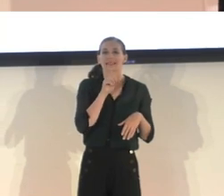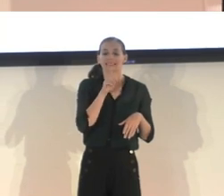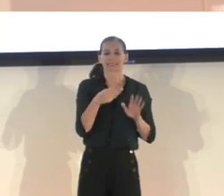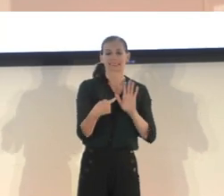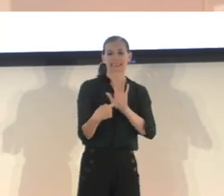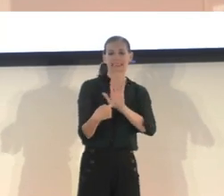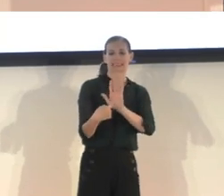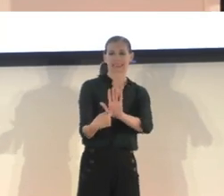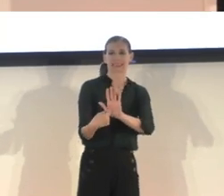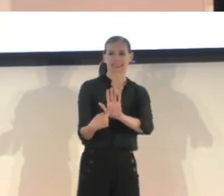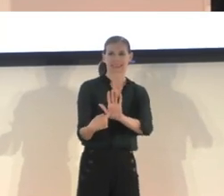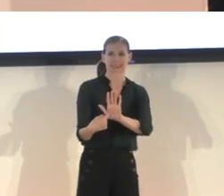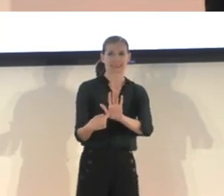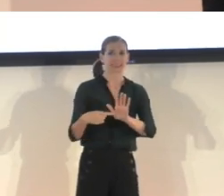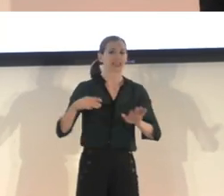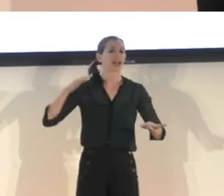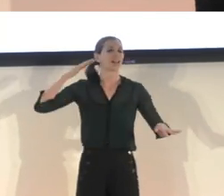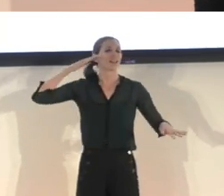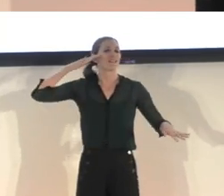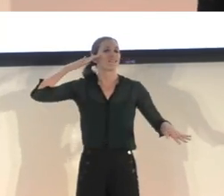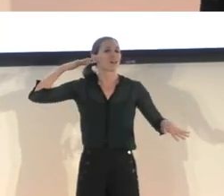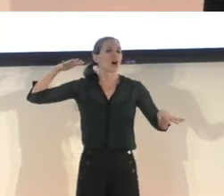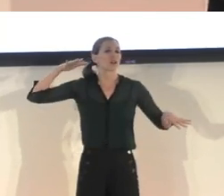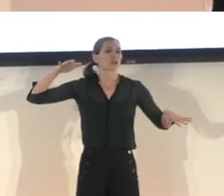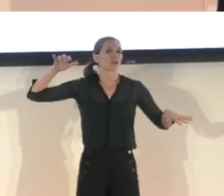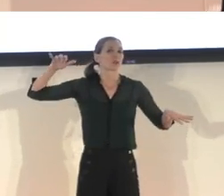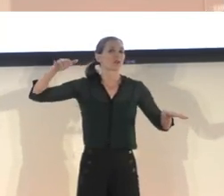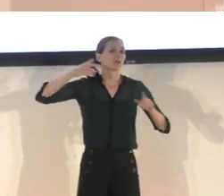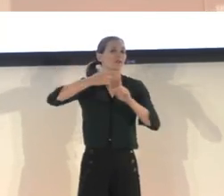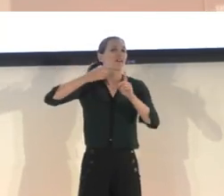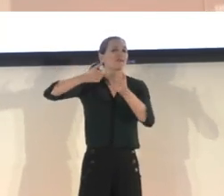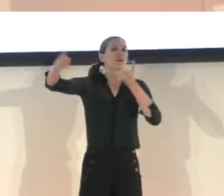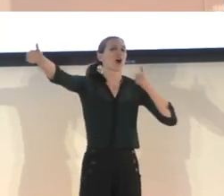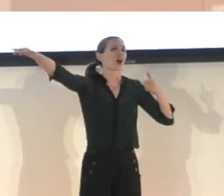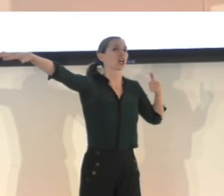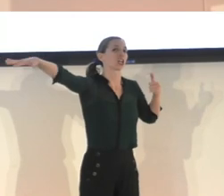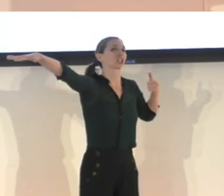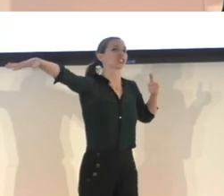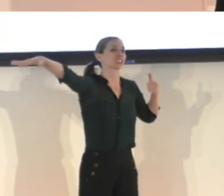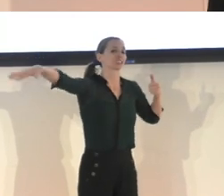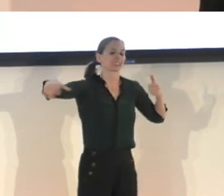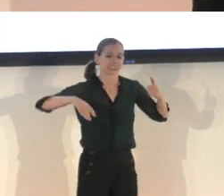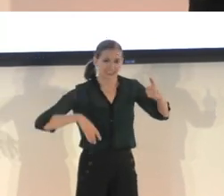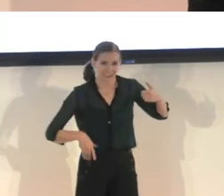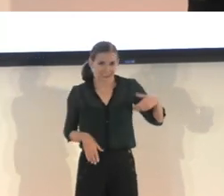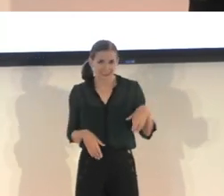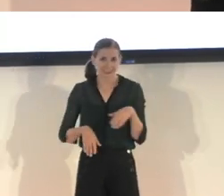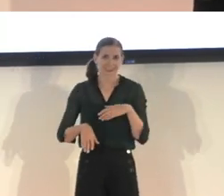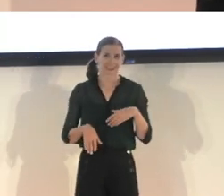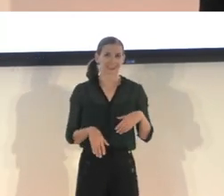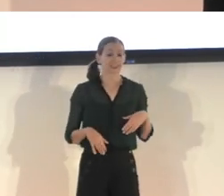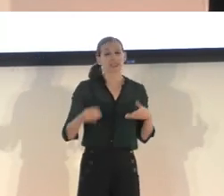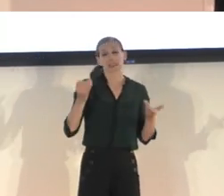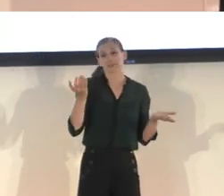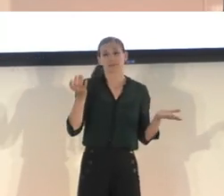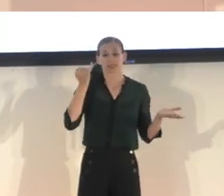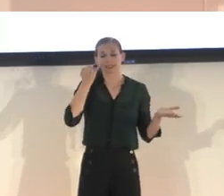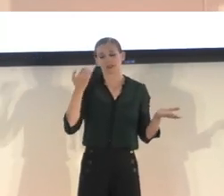volume that was there, if there was a speaker there.